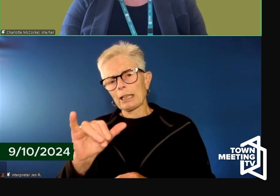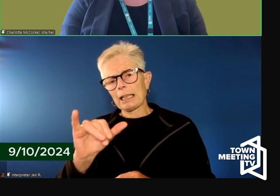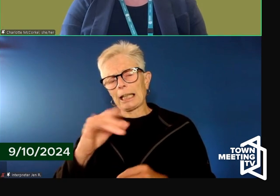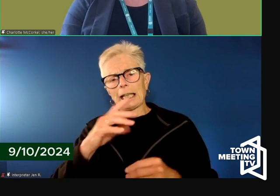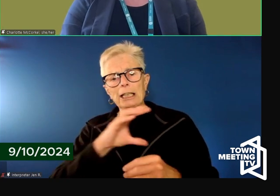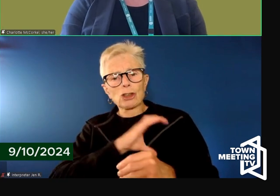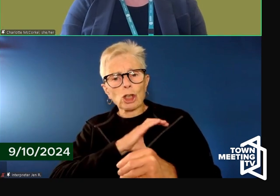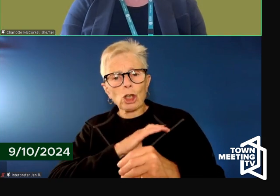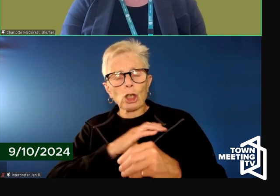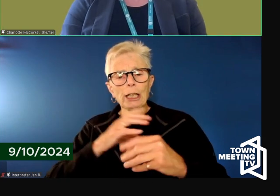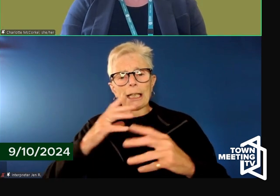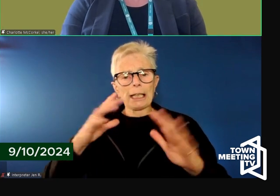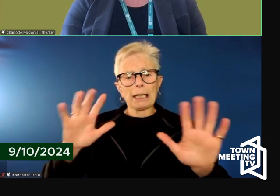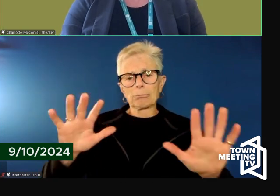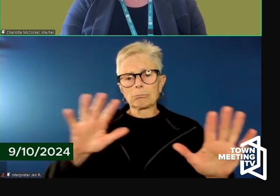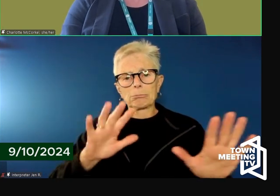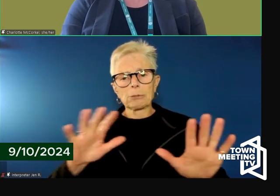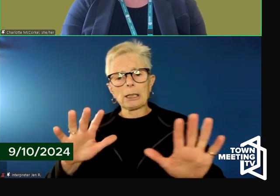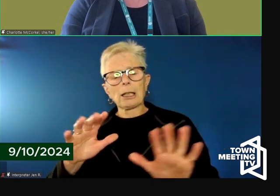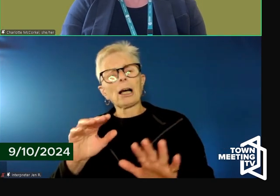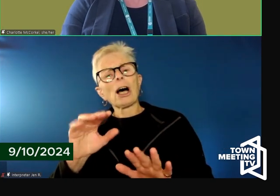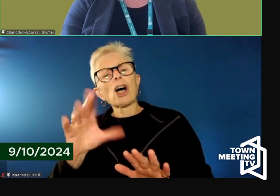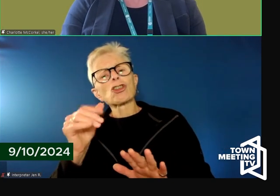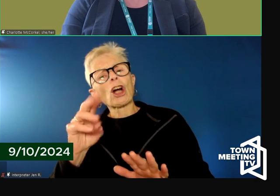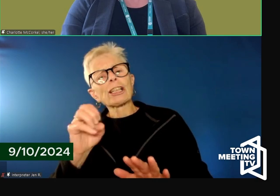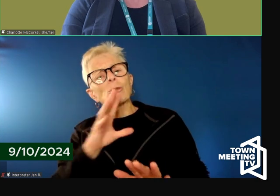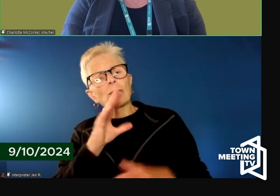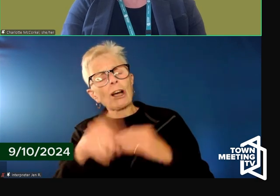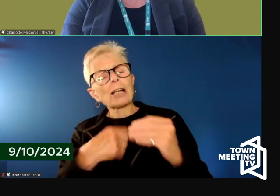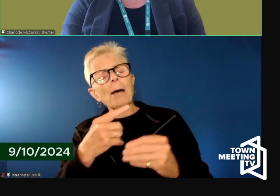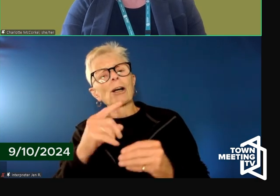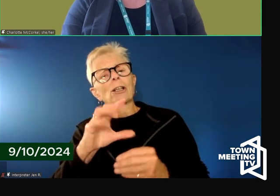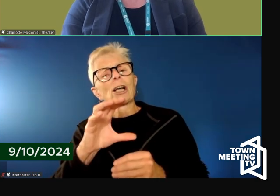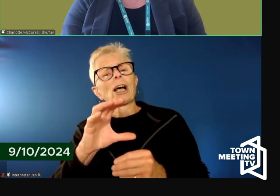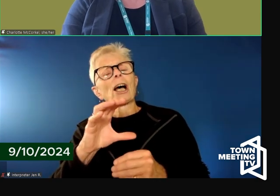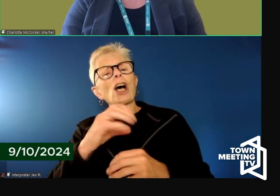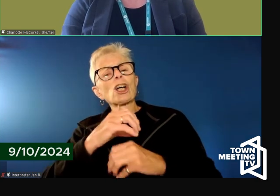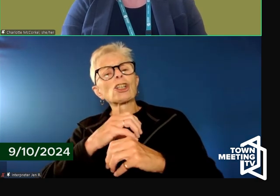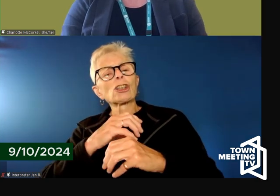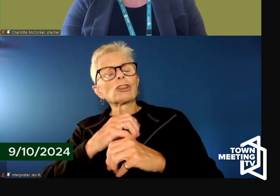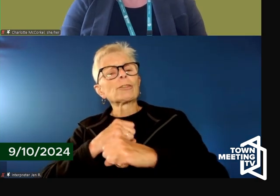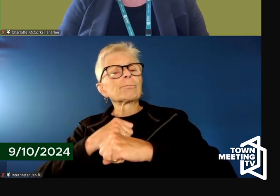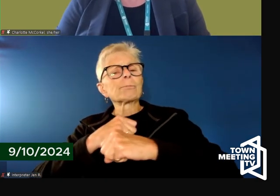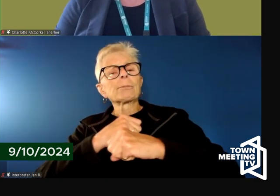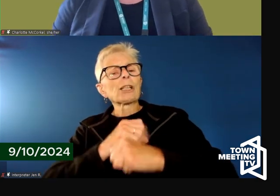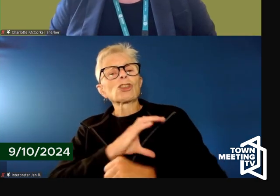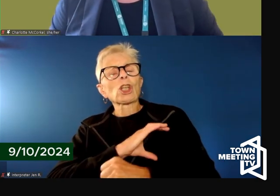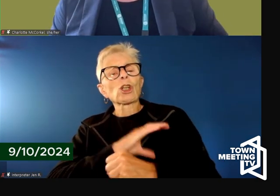Maureen, do you want to talk about security for the campus, and then I'll talk about the plans for the program? Sure.